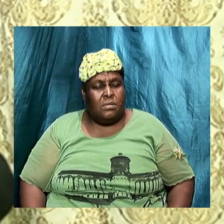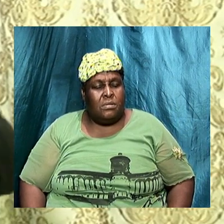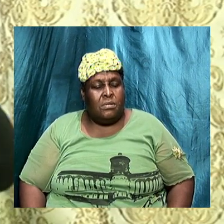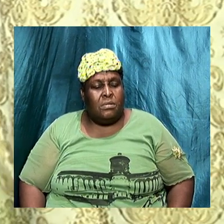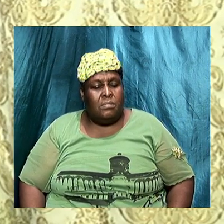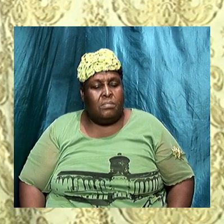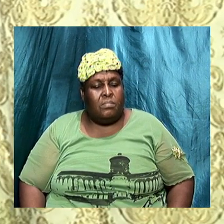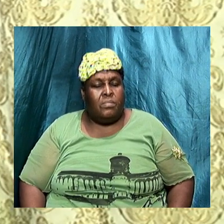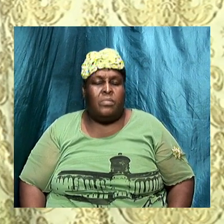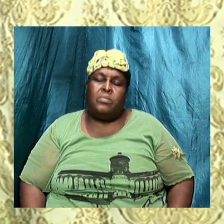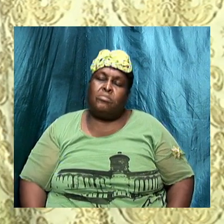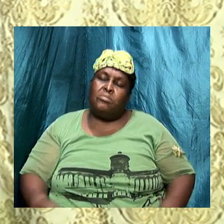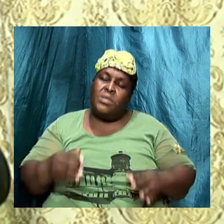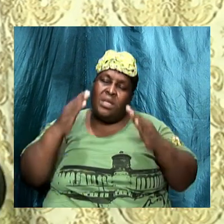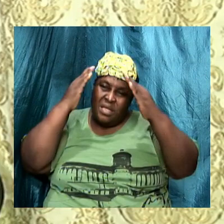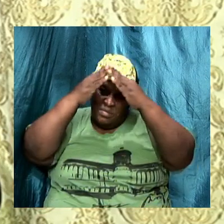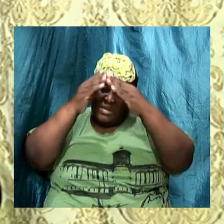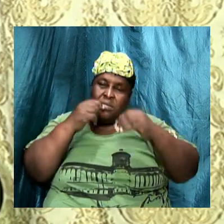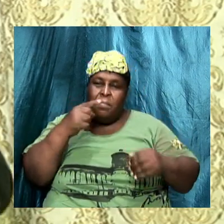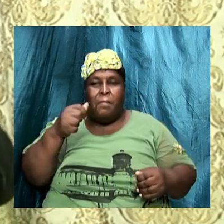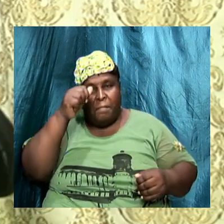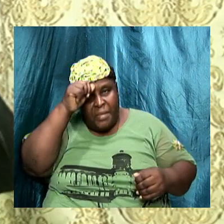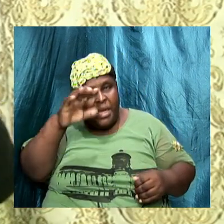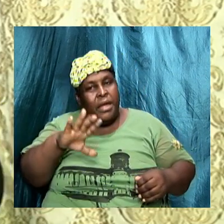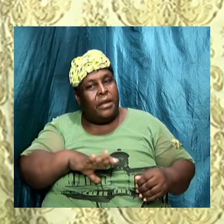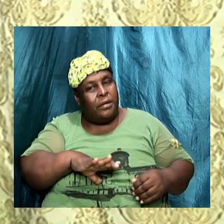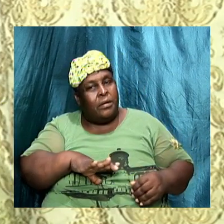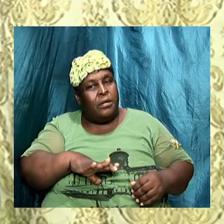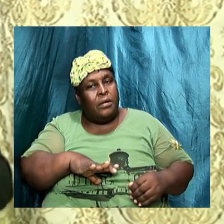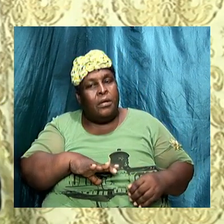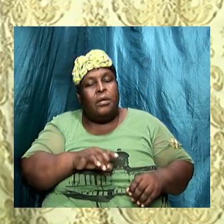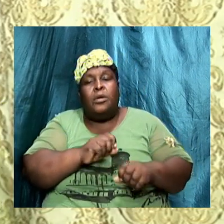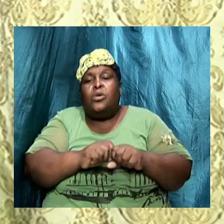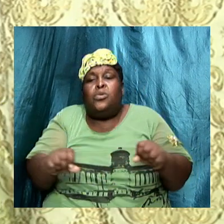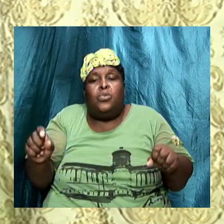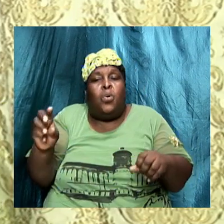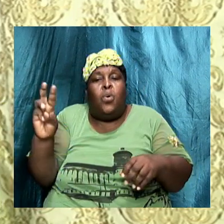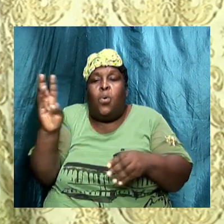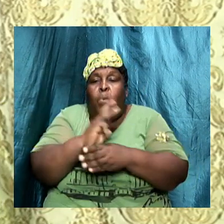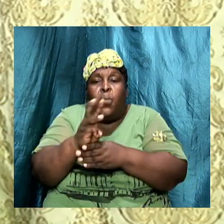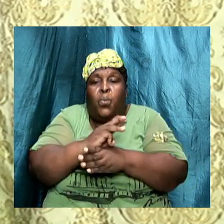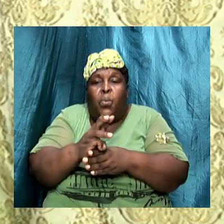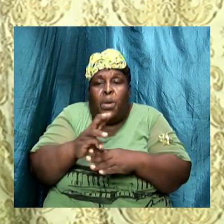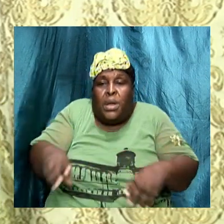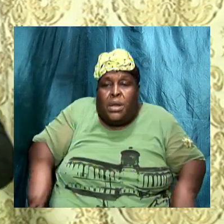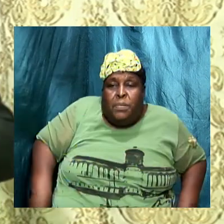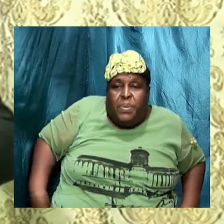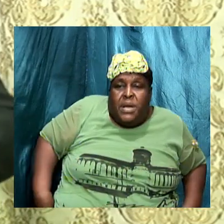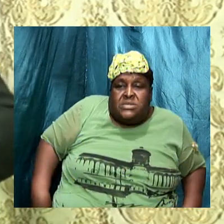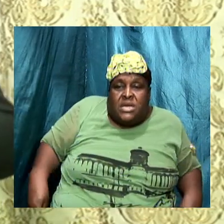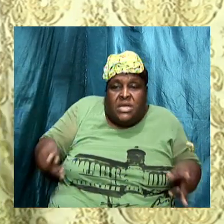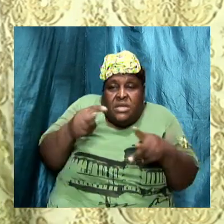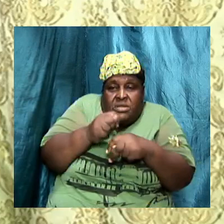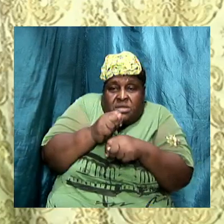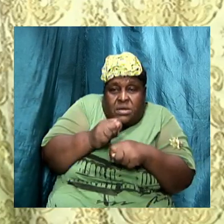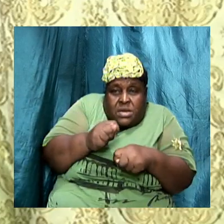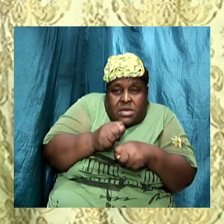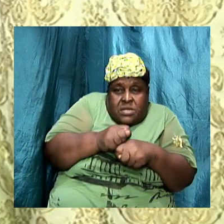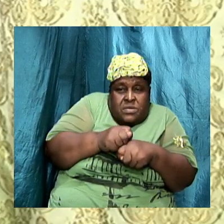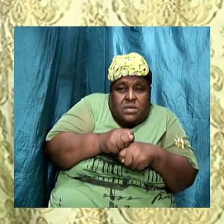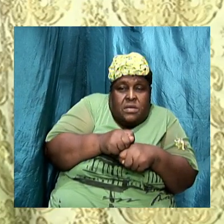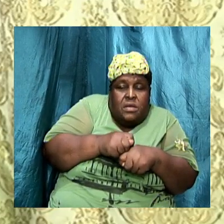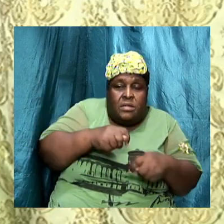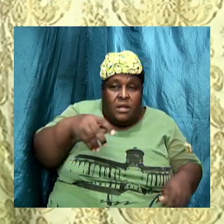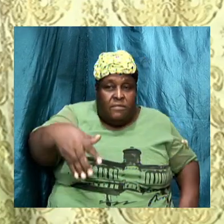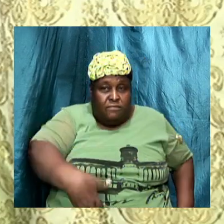so the bishop say men don't wear the pants are tight till it squeezes your front buff up